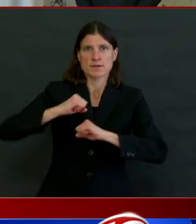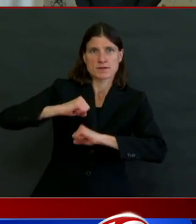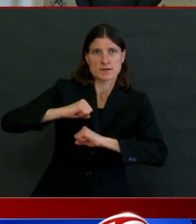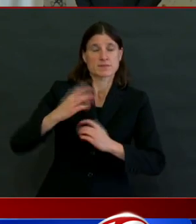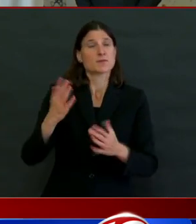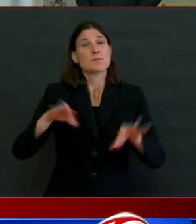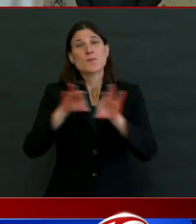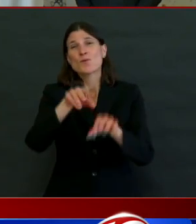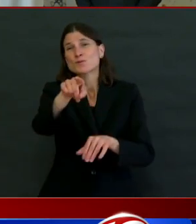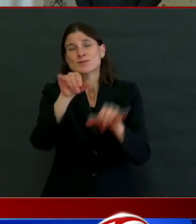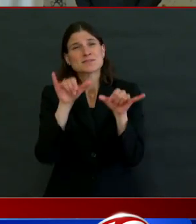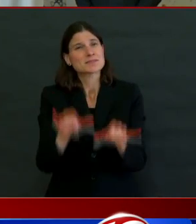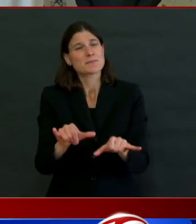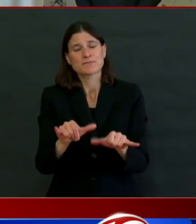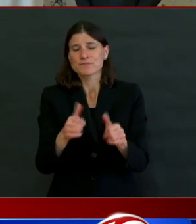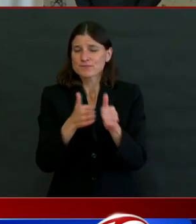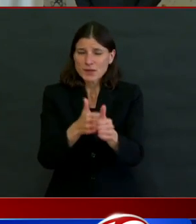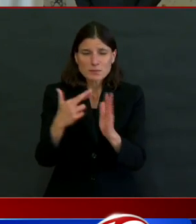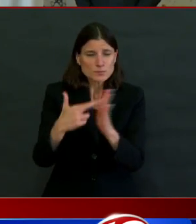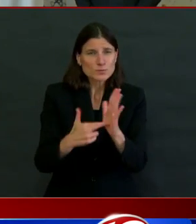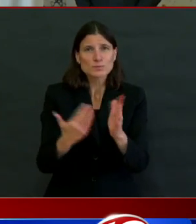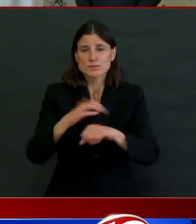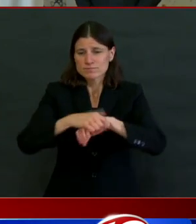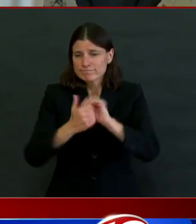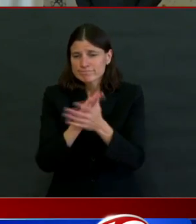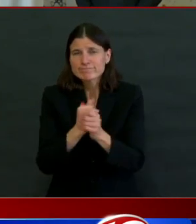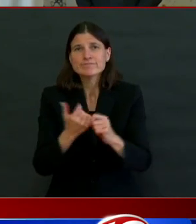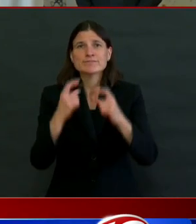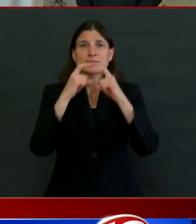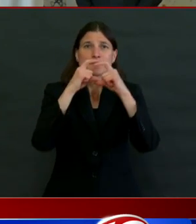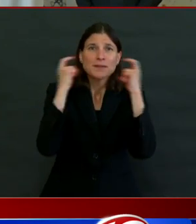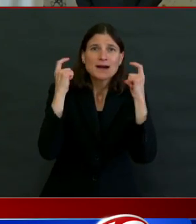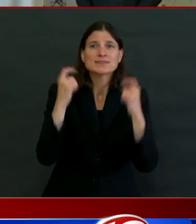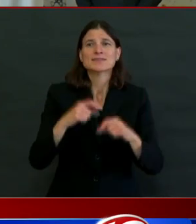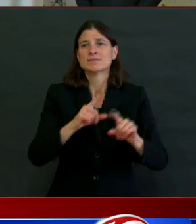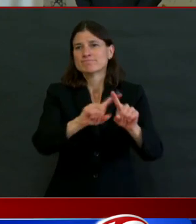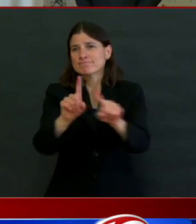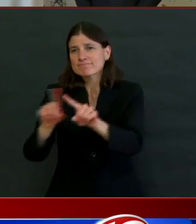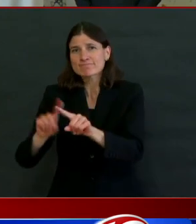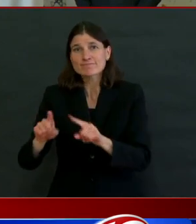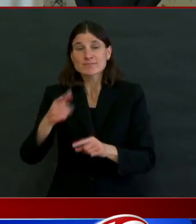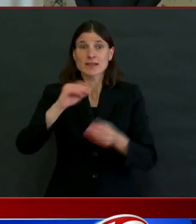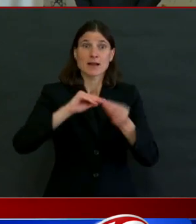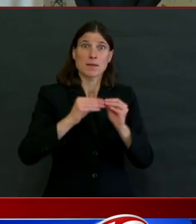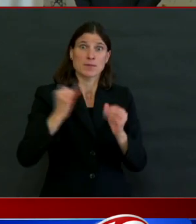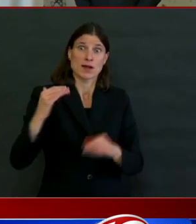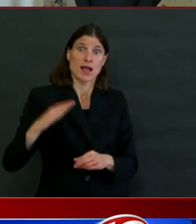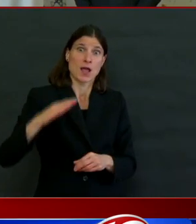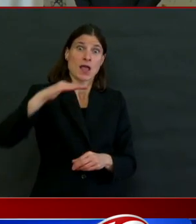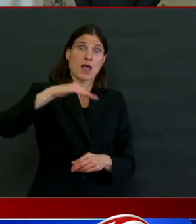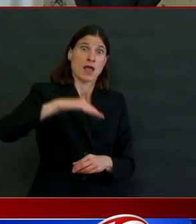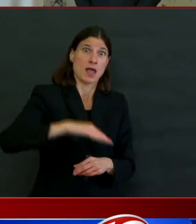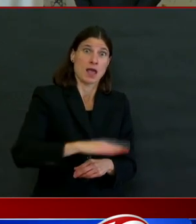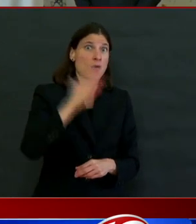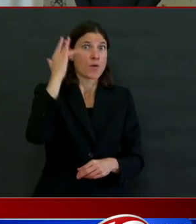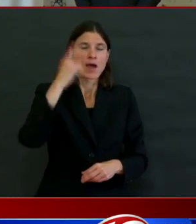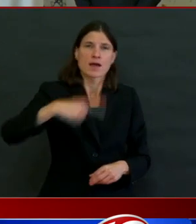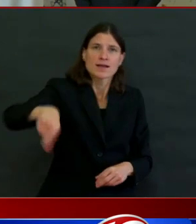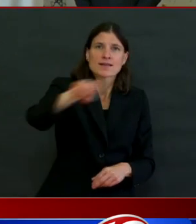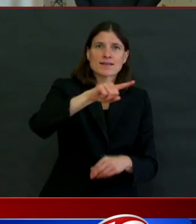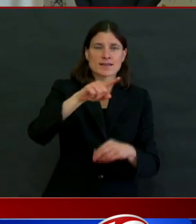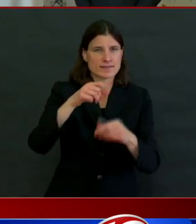and it has given us time to buy the million masks, get the hospital beds up and running and do everything we need to do.